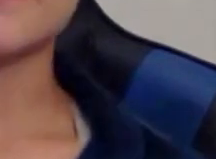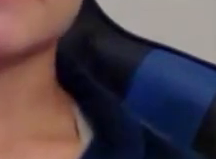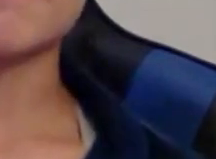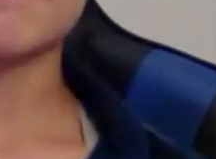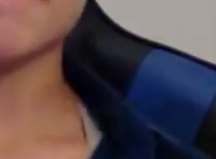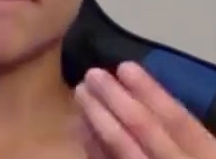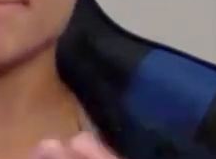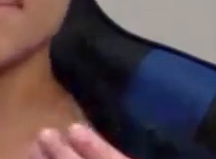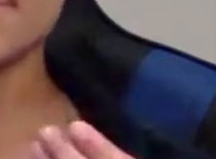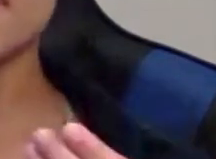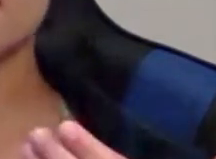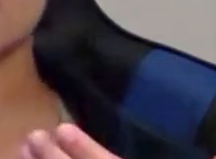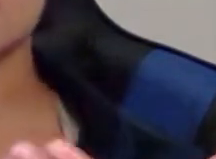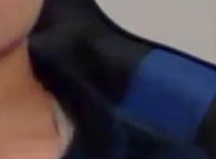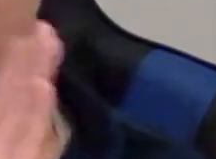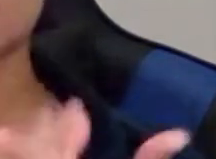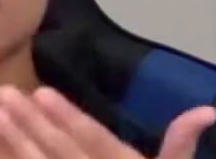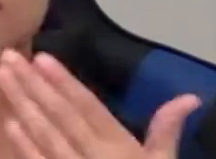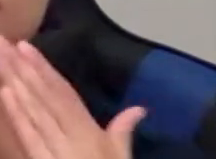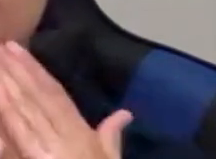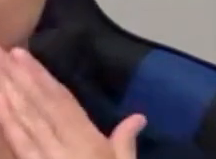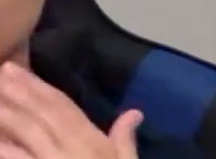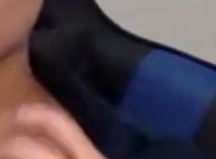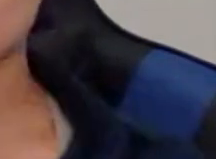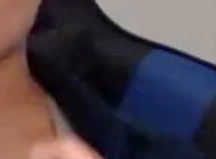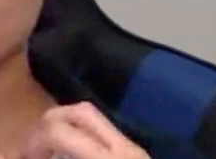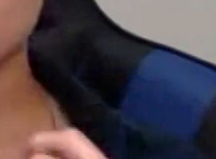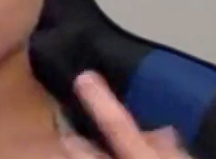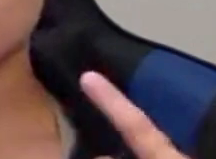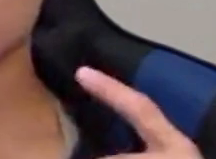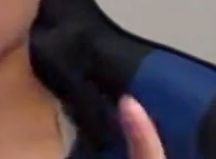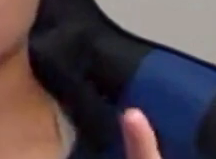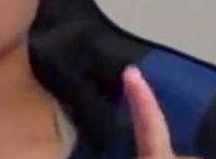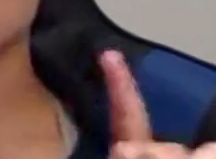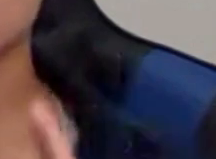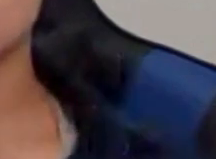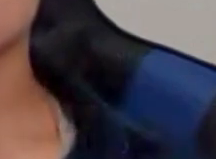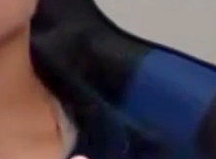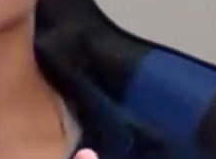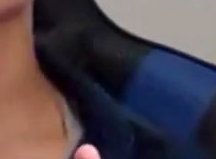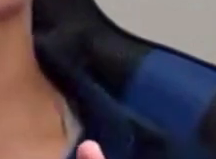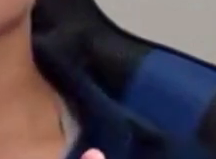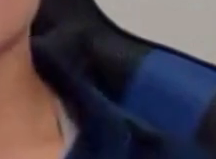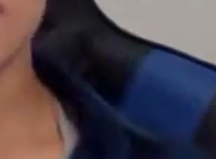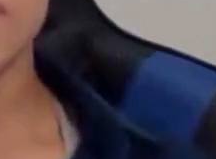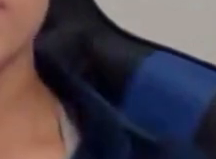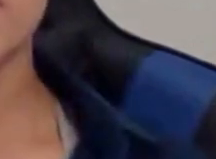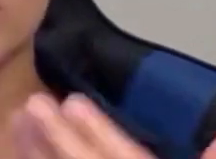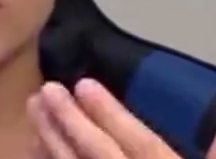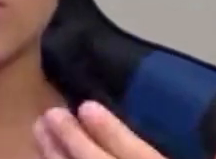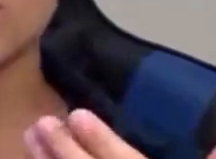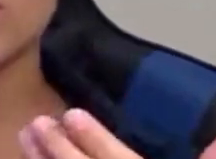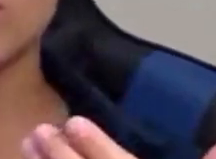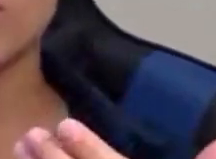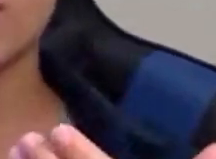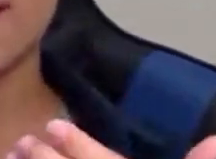technical stuff going on. So we may not have as many questions or people able to submit questions as we thought.